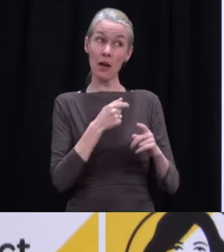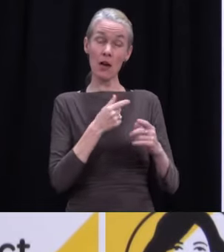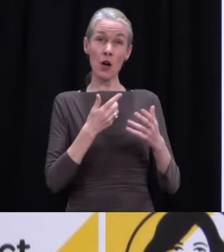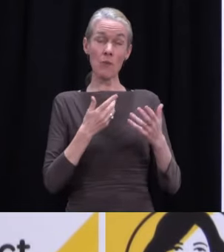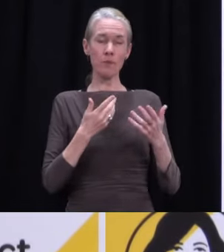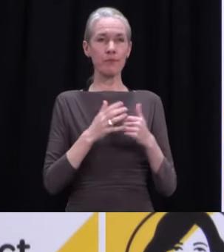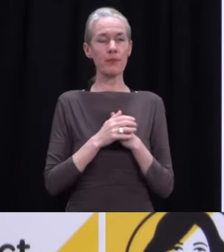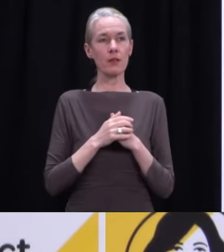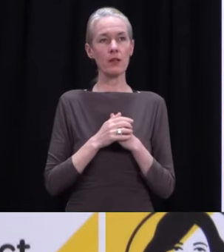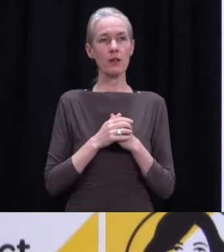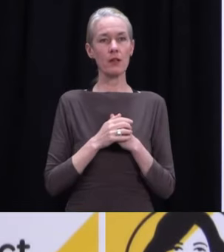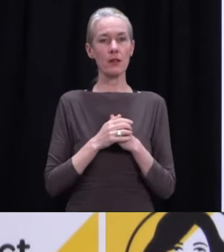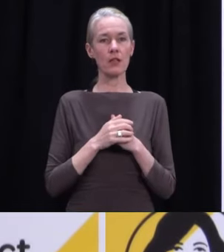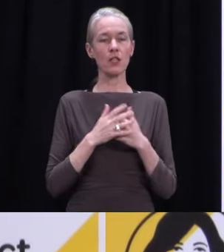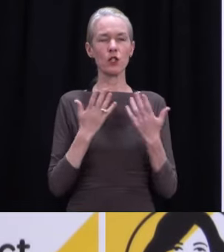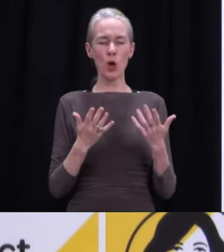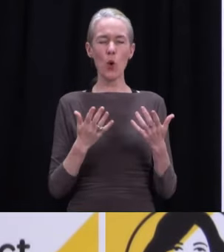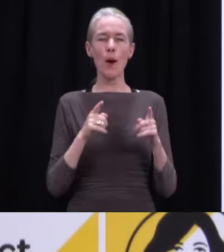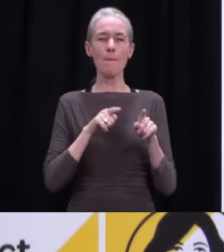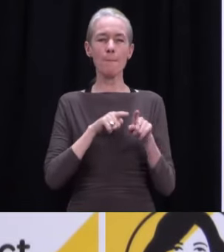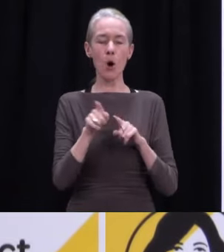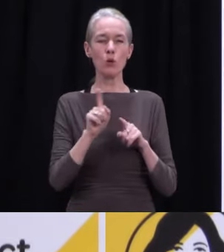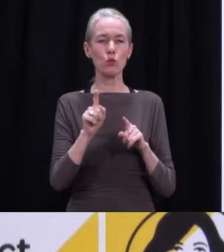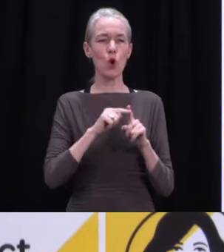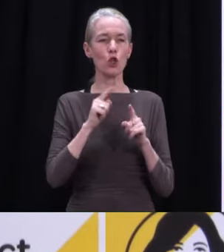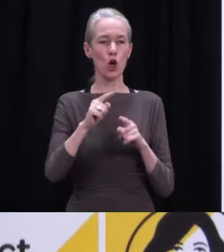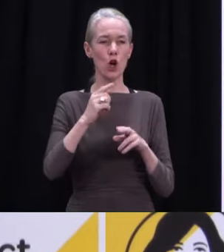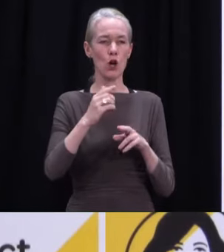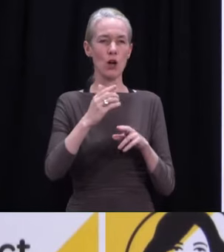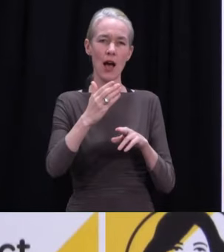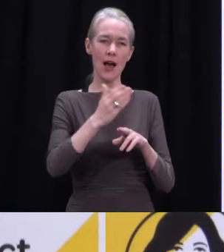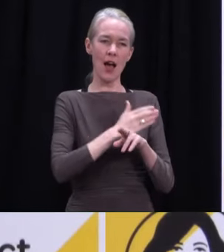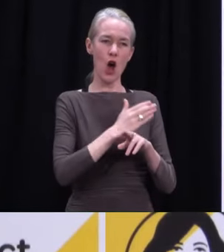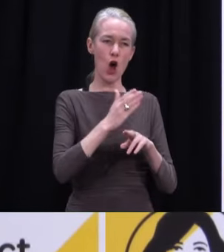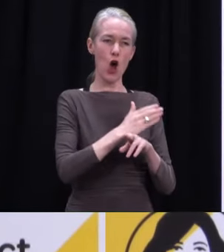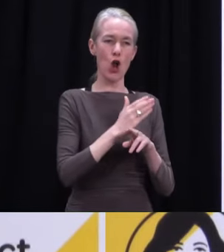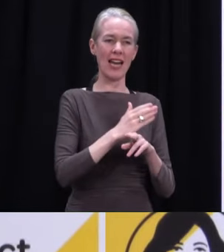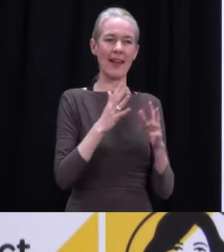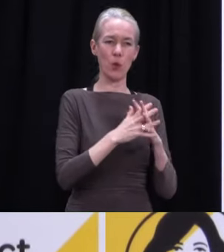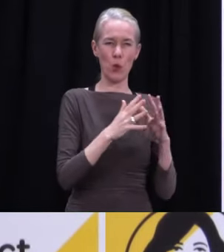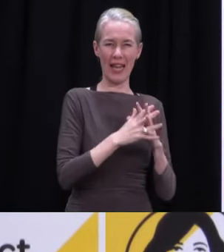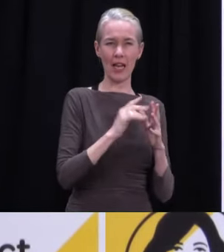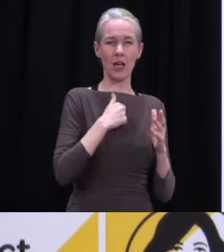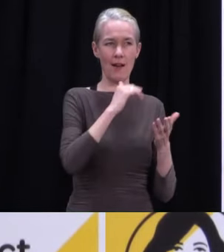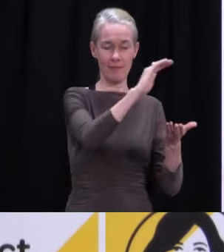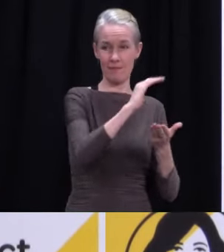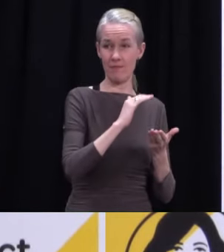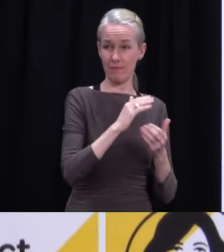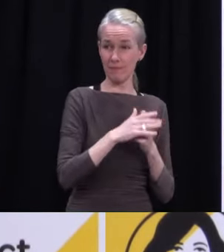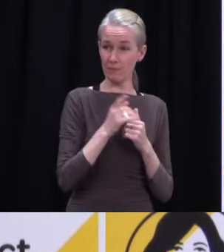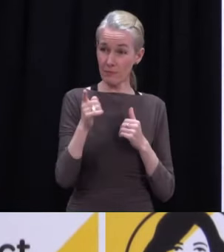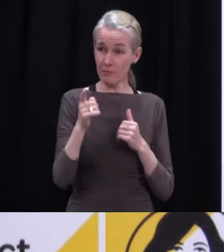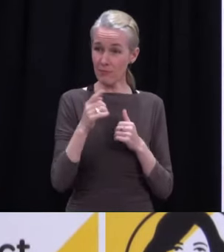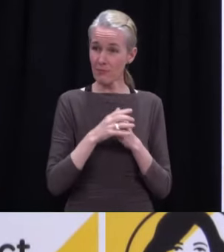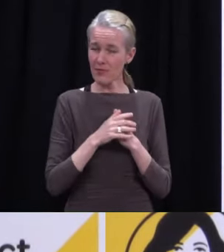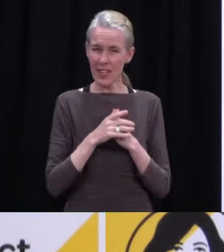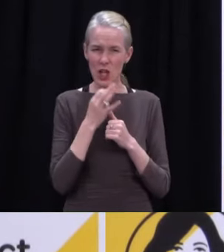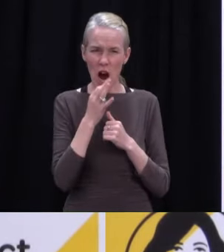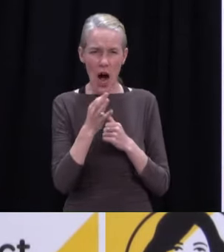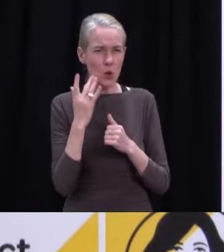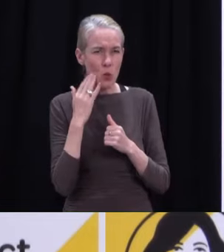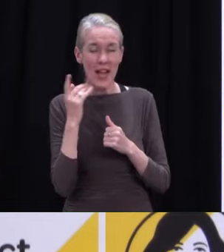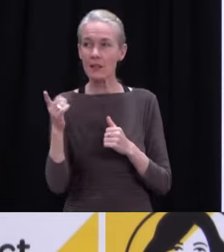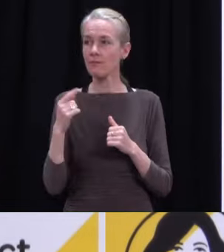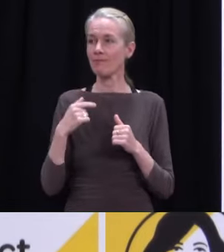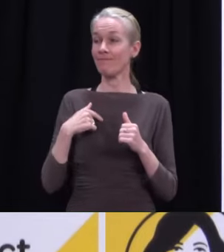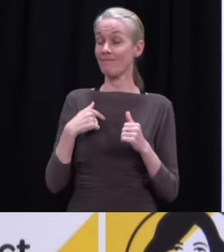the latter end of the beginning of the week. So we've got another sort of 300,000 arriving in the next week? Look, I'm not here telling you